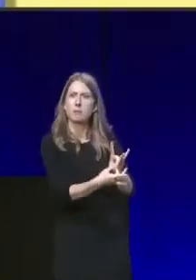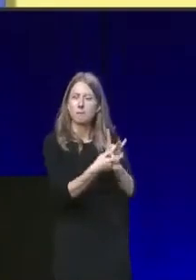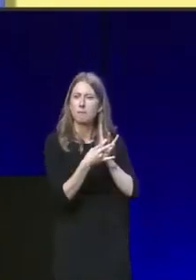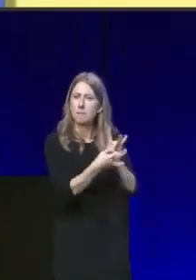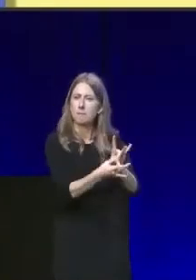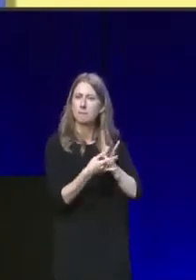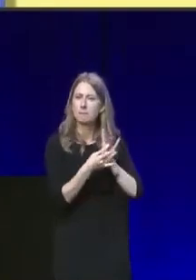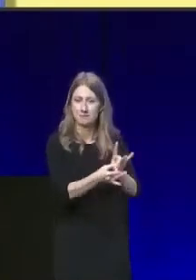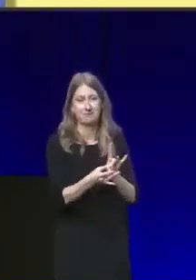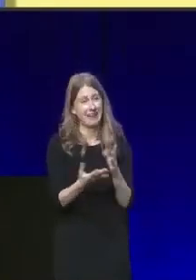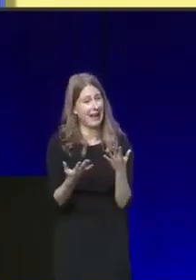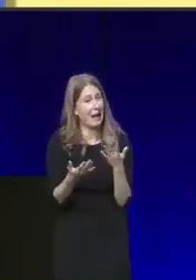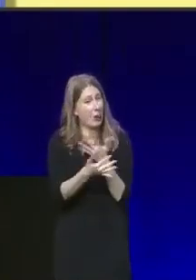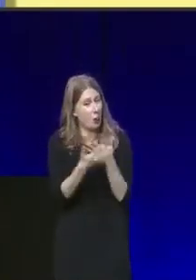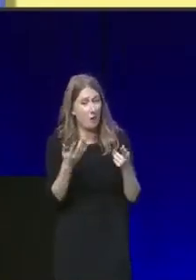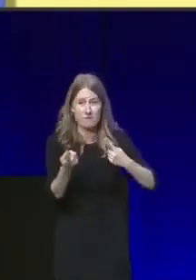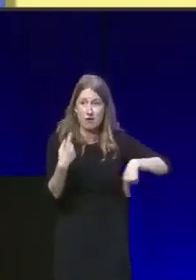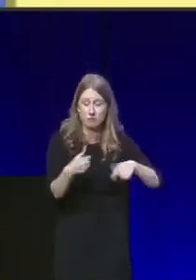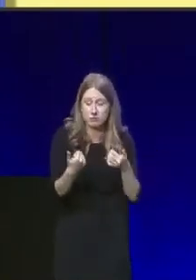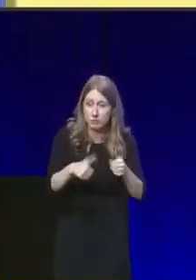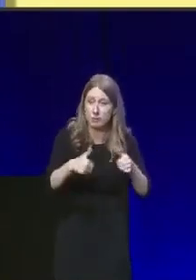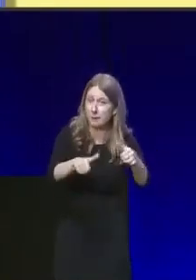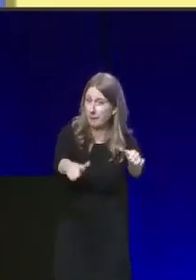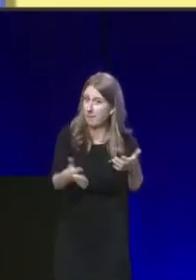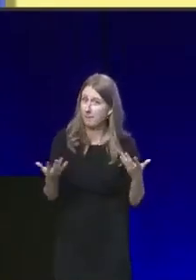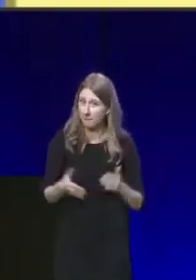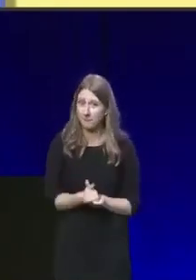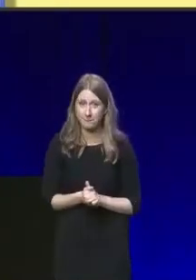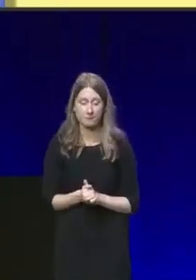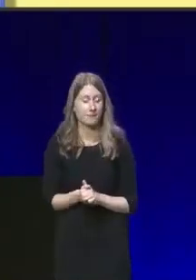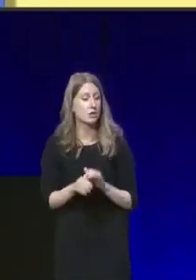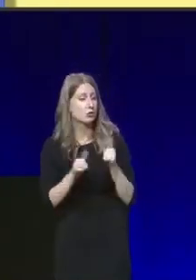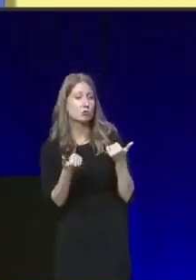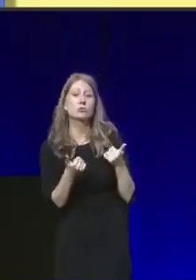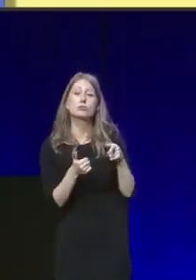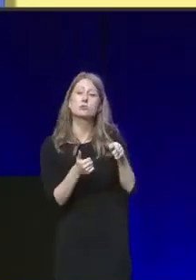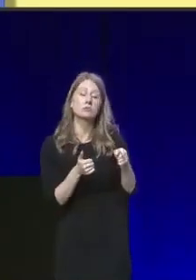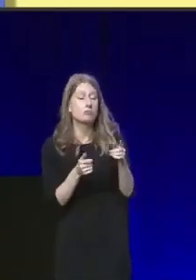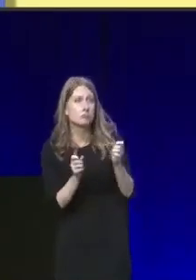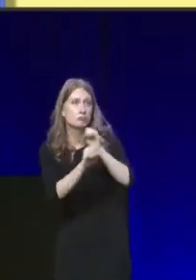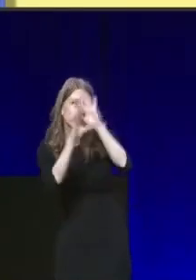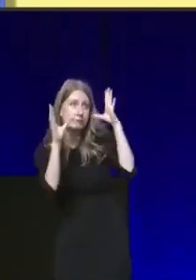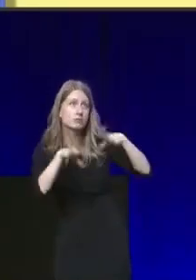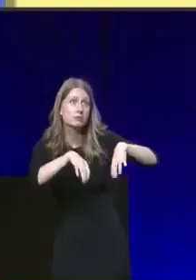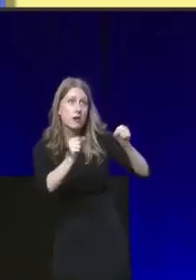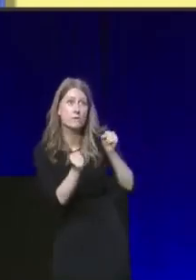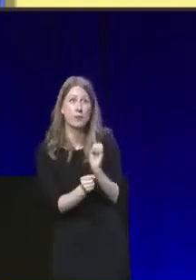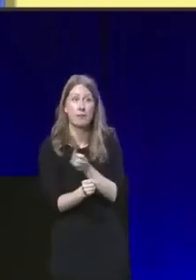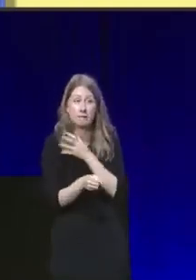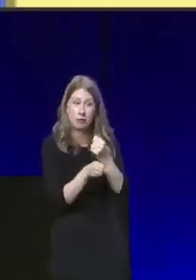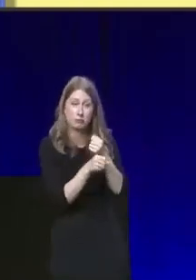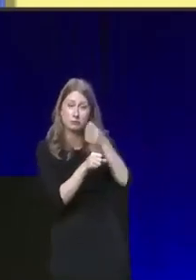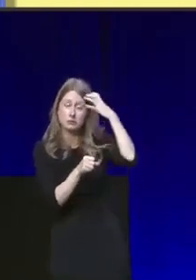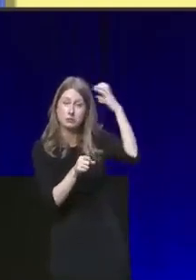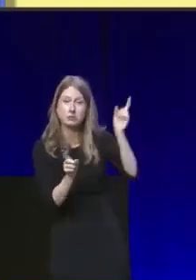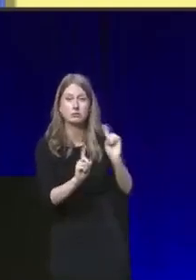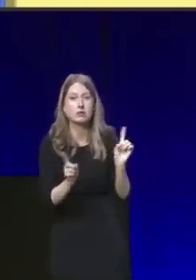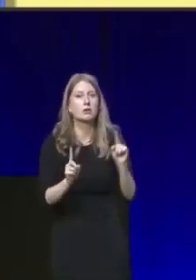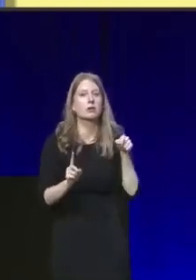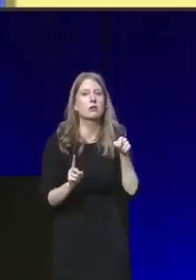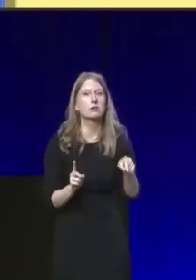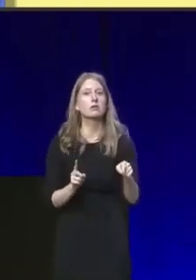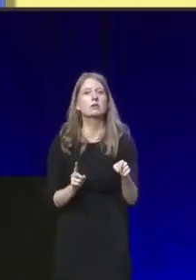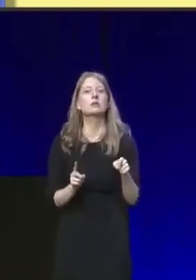Delegates, there is an awful lot to unpick. A good start for the Labour government would be to unpick the erosion of the